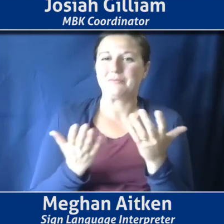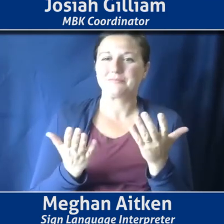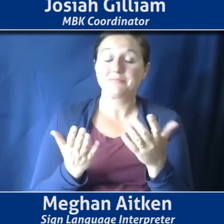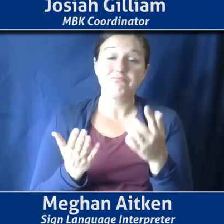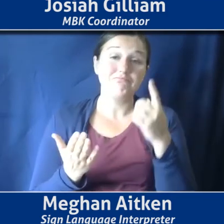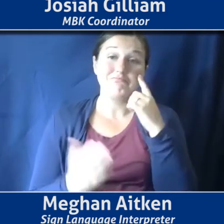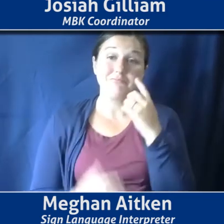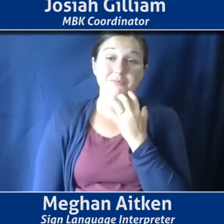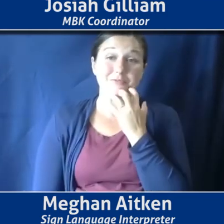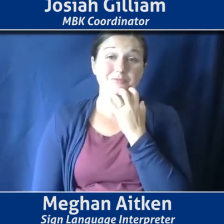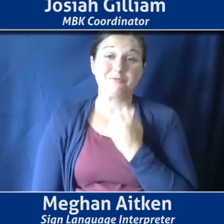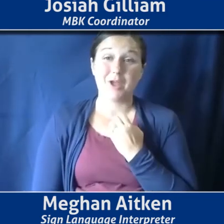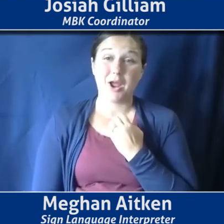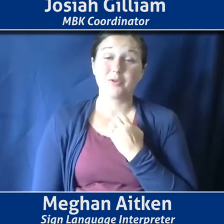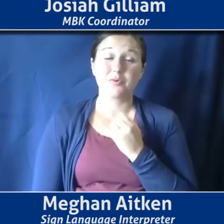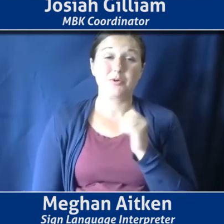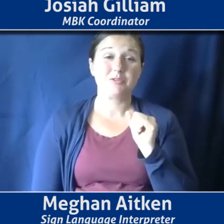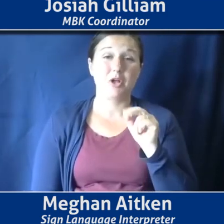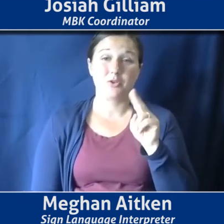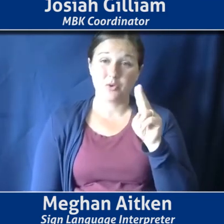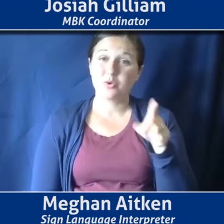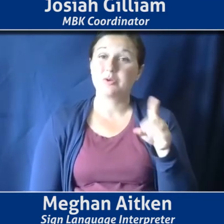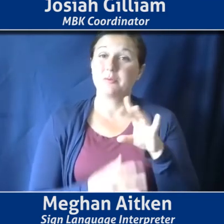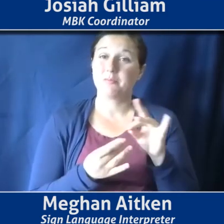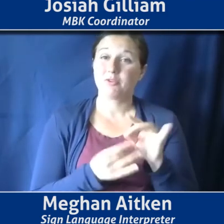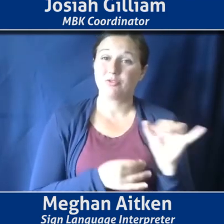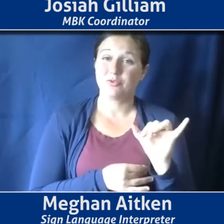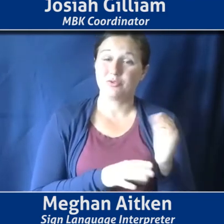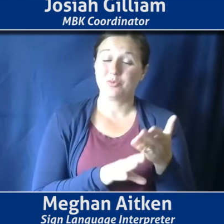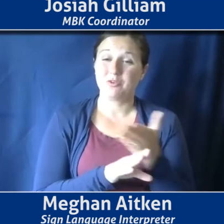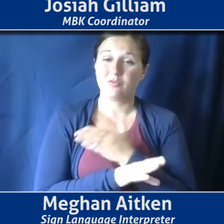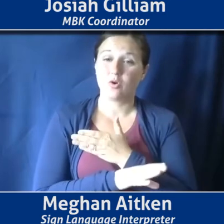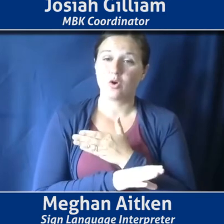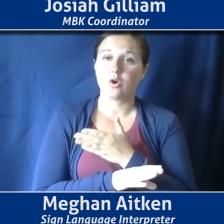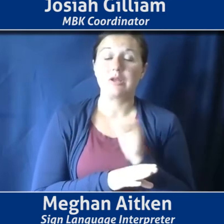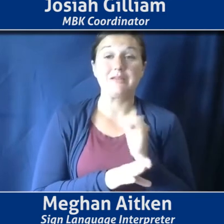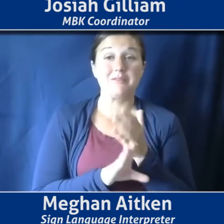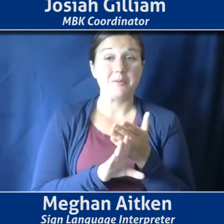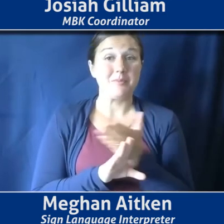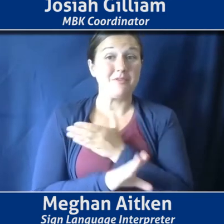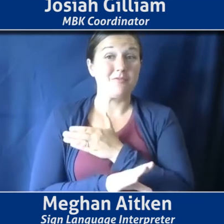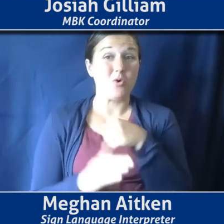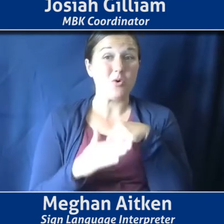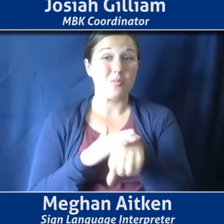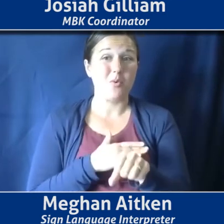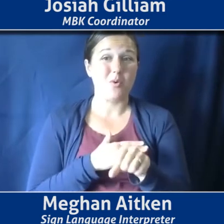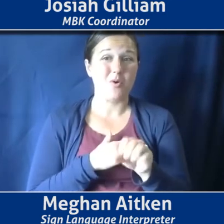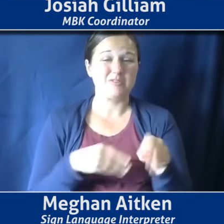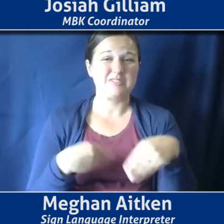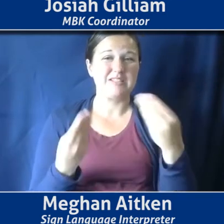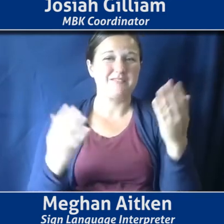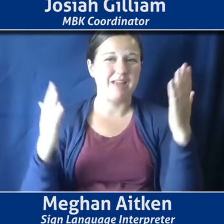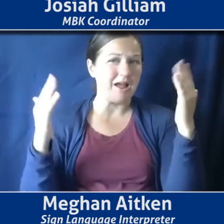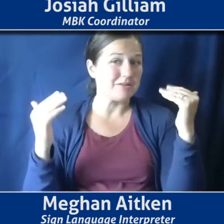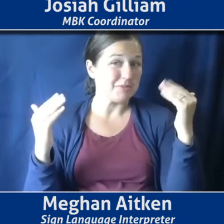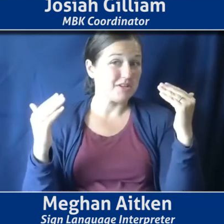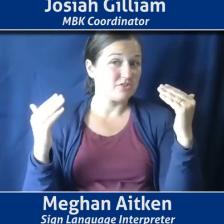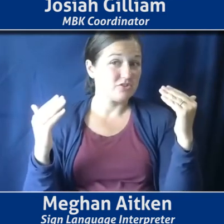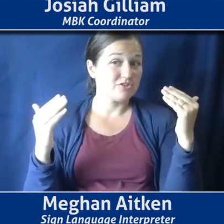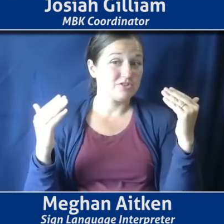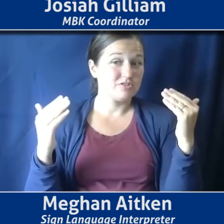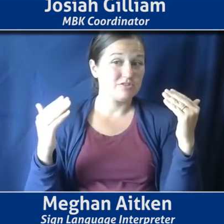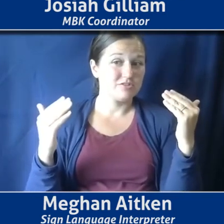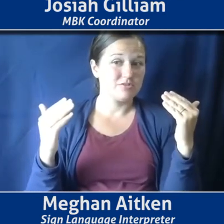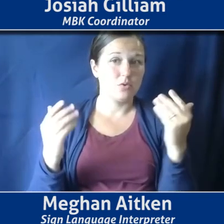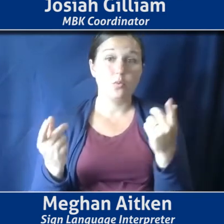valuable thing that Anu had mentioned that it's, it's, you know, it's even prenatally, you are kind of given a set of expectations, um, of what you'll